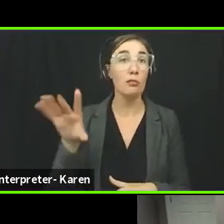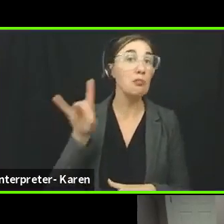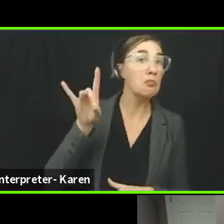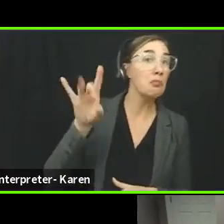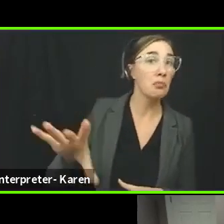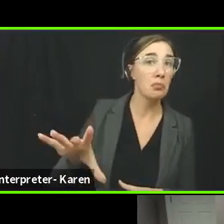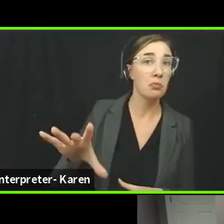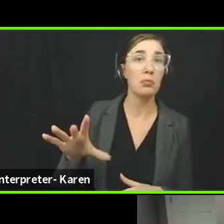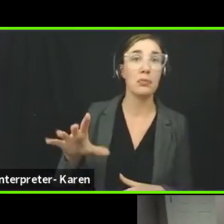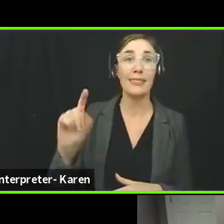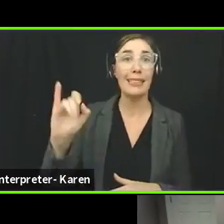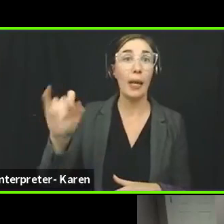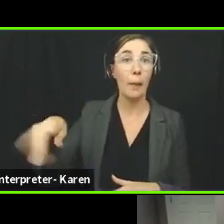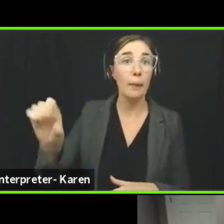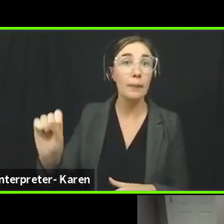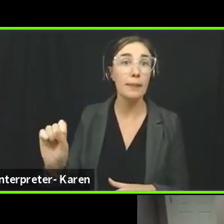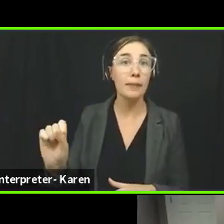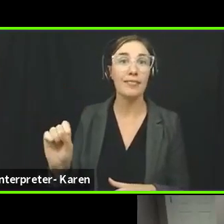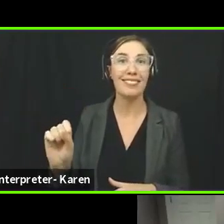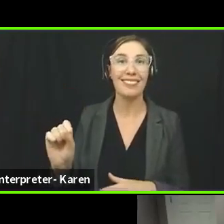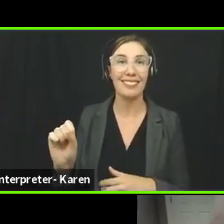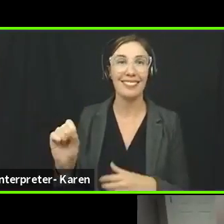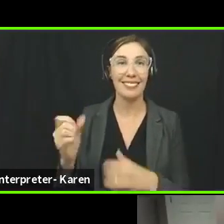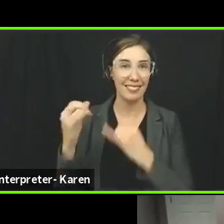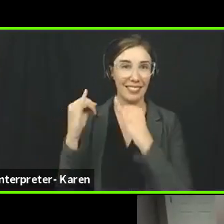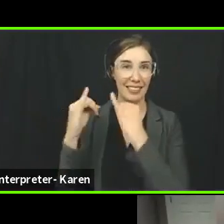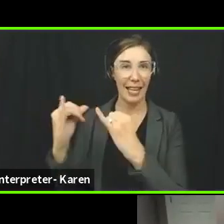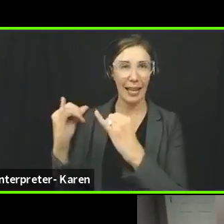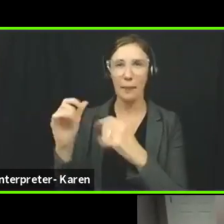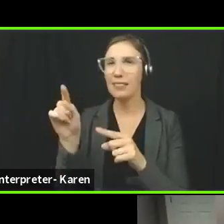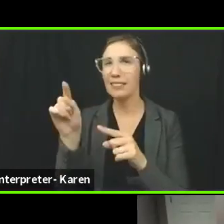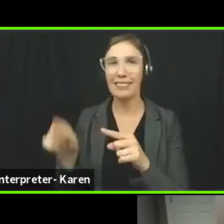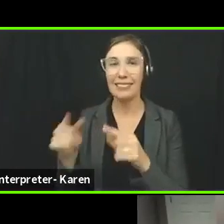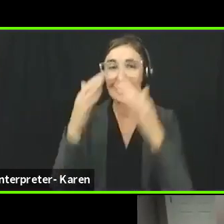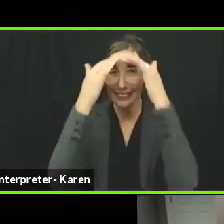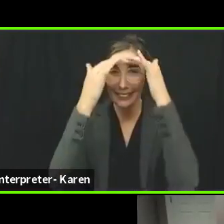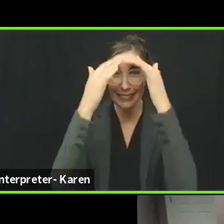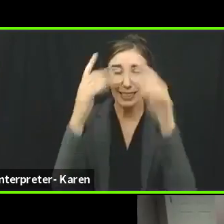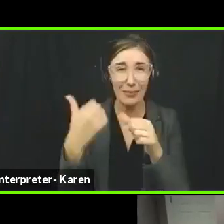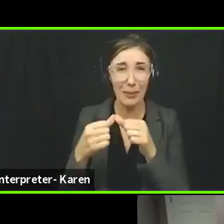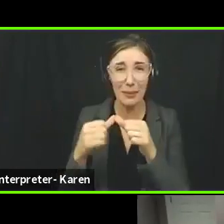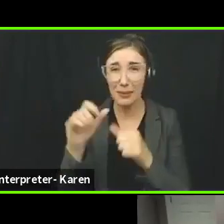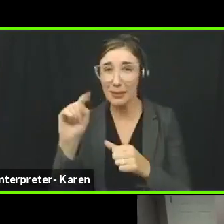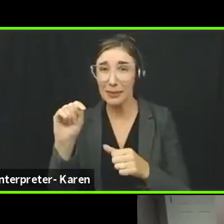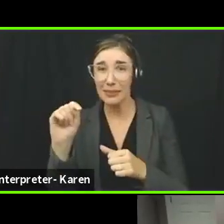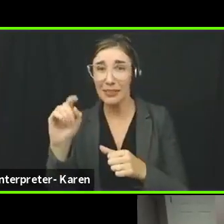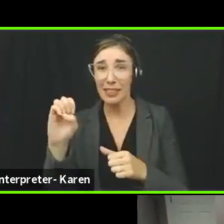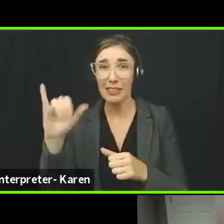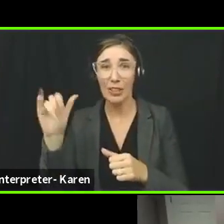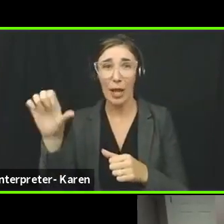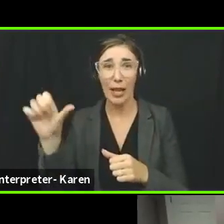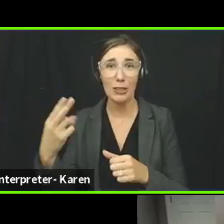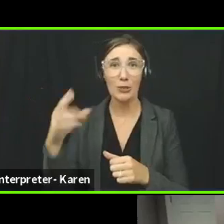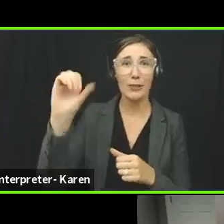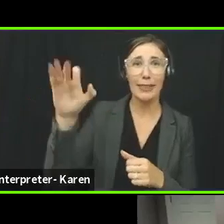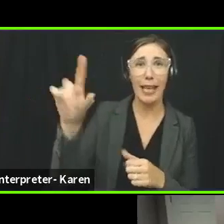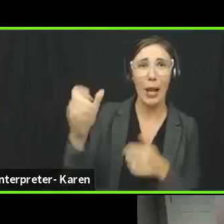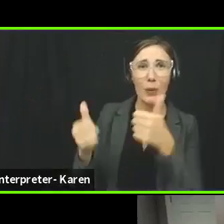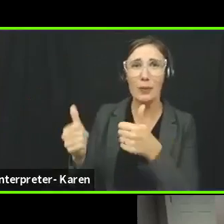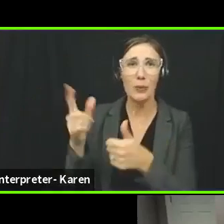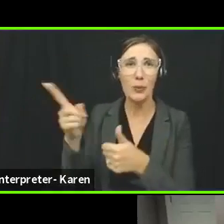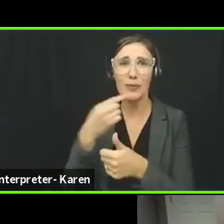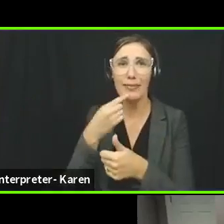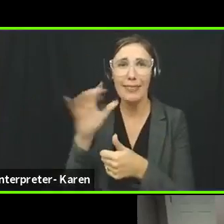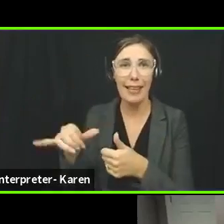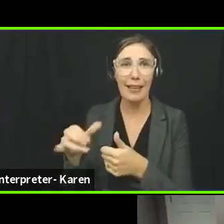to echo, I think, sorry, I don't remember now if Tay Josh or Scott said it or both, that when